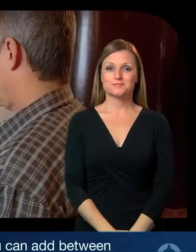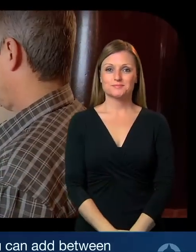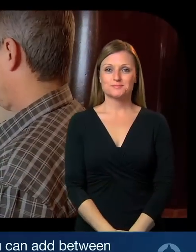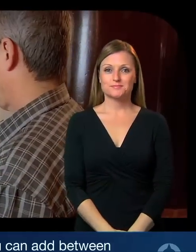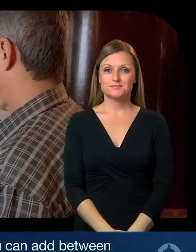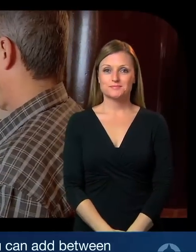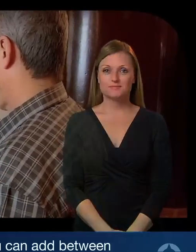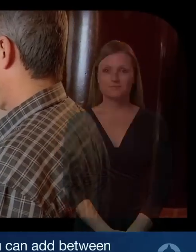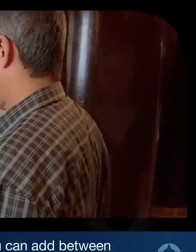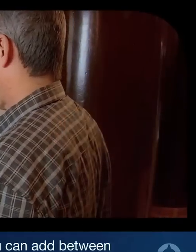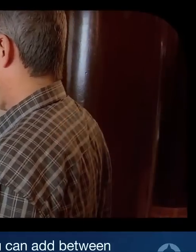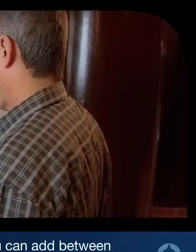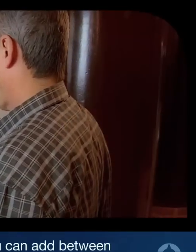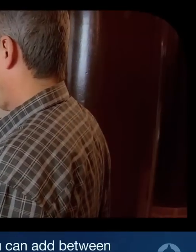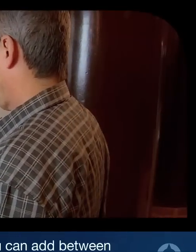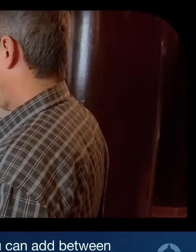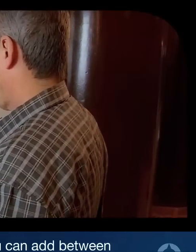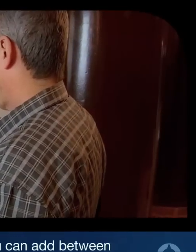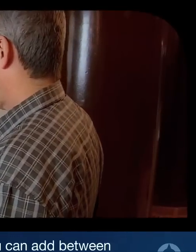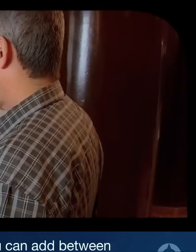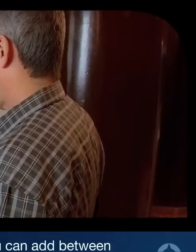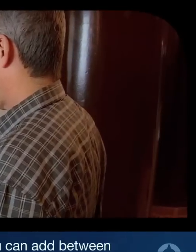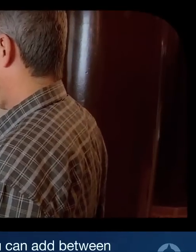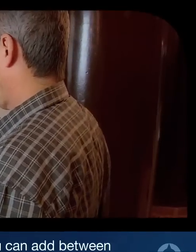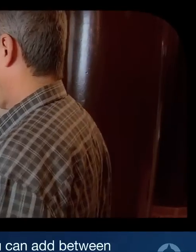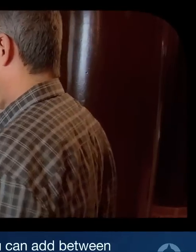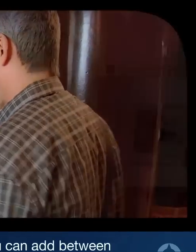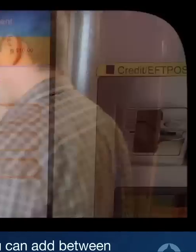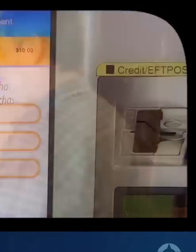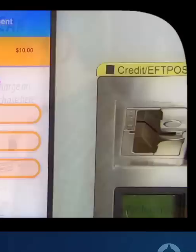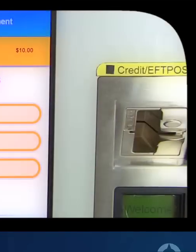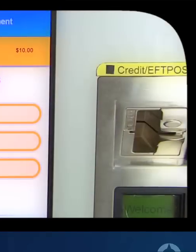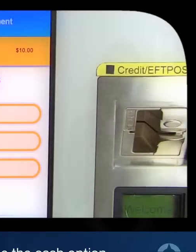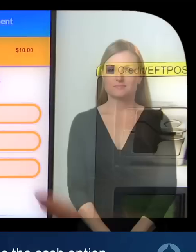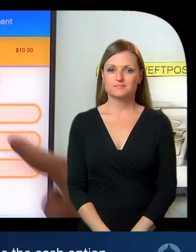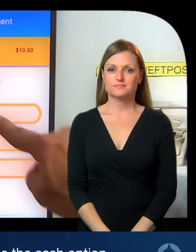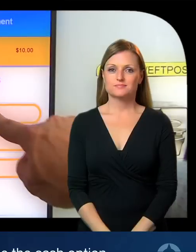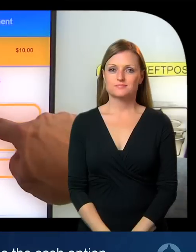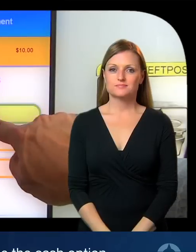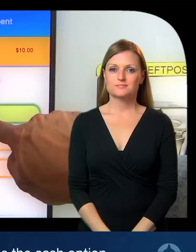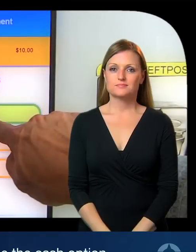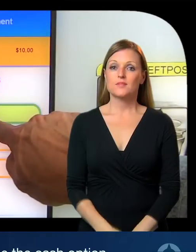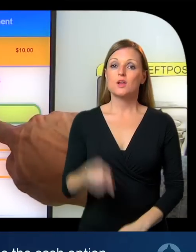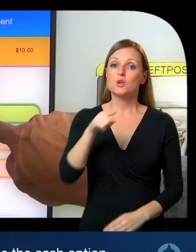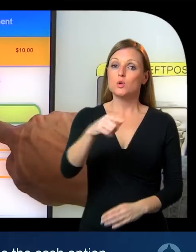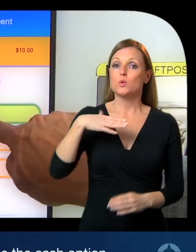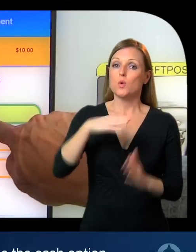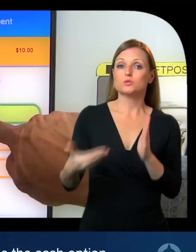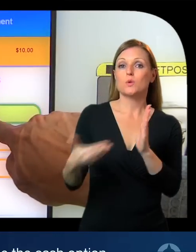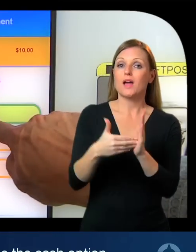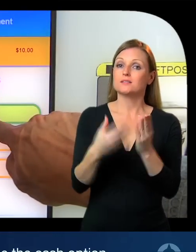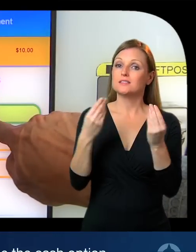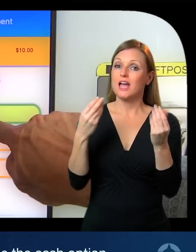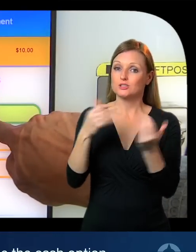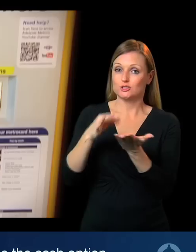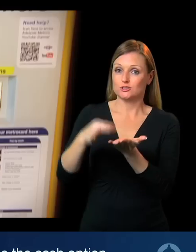you can add between $5 and $150 in a single transaction. To recharge using coins or notes,